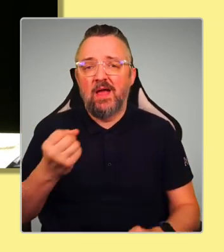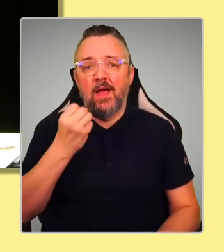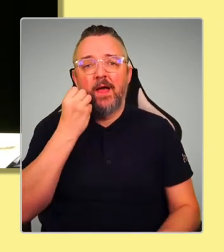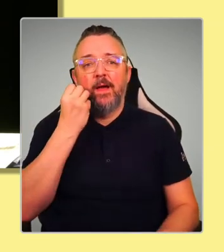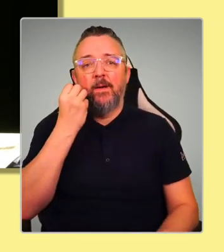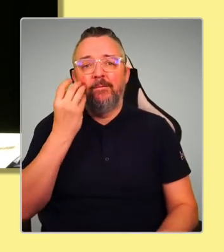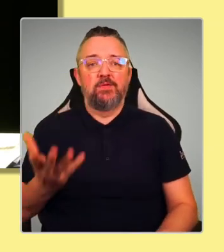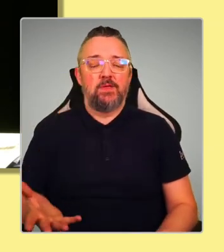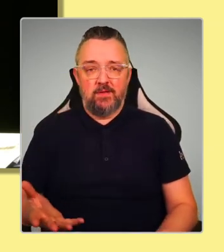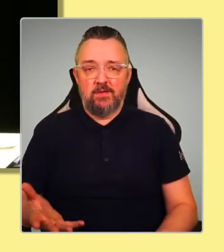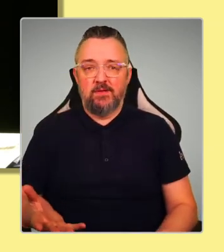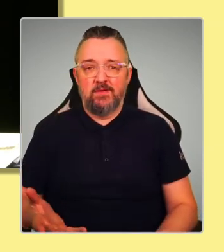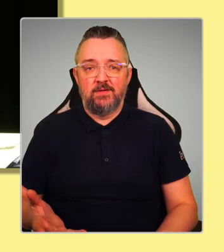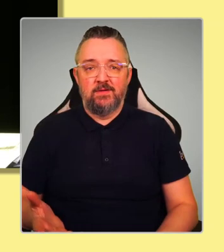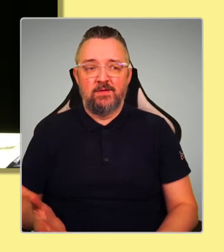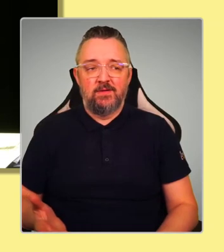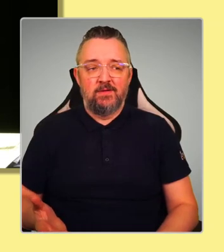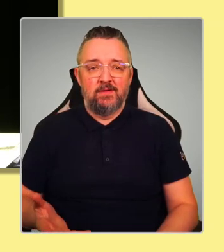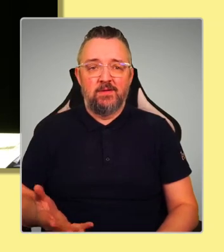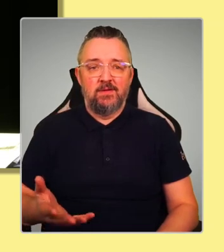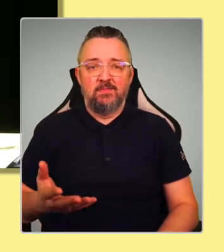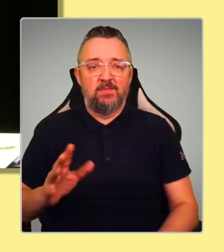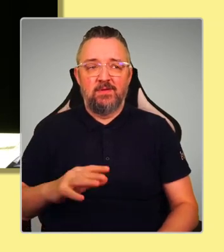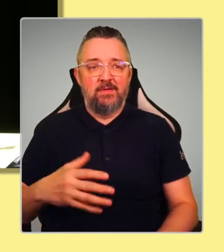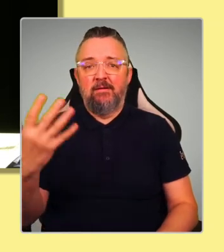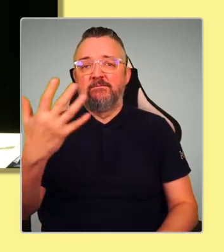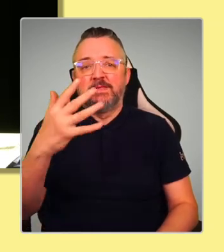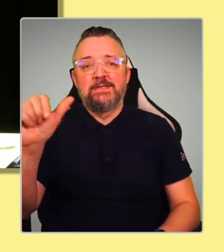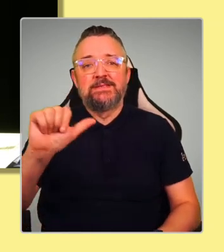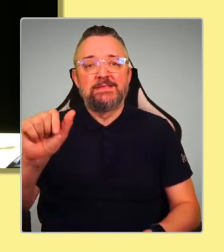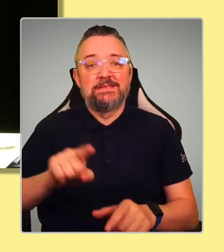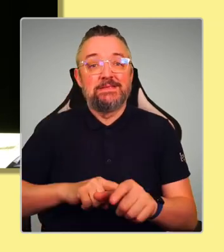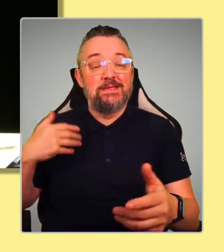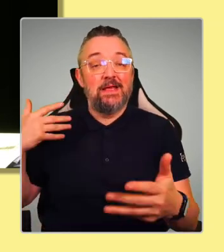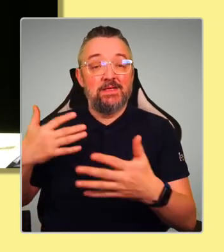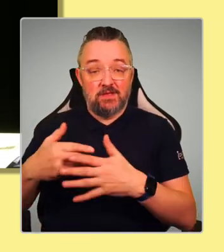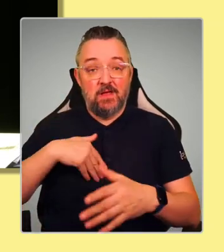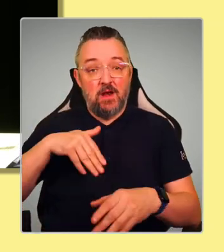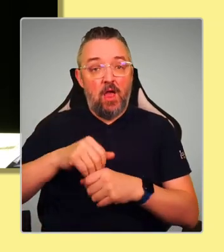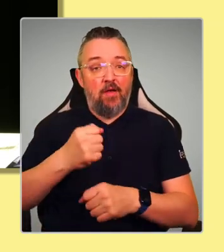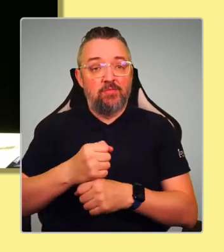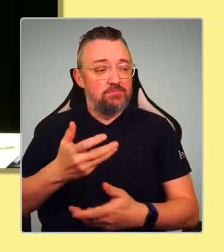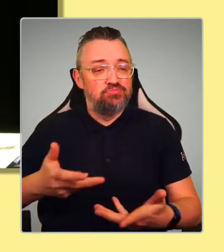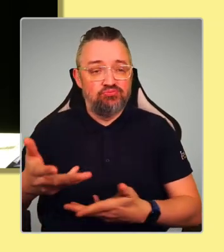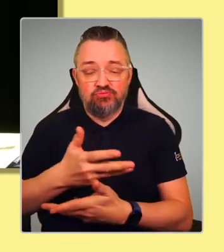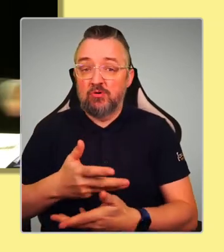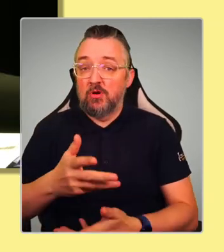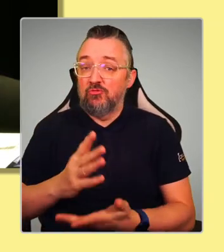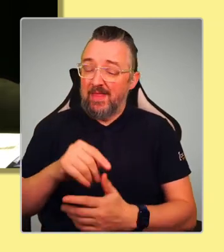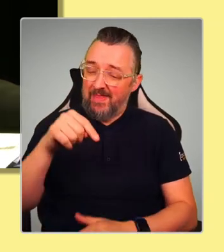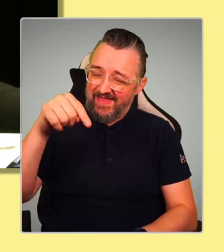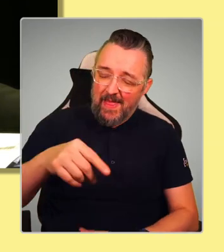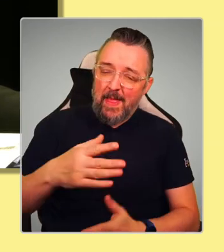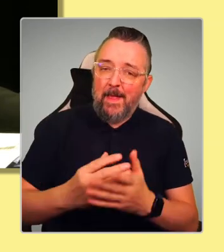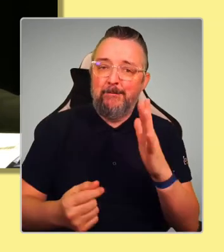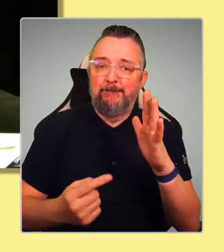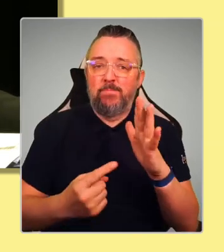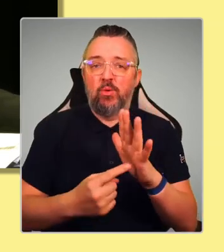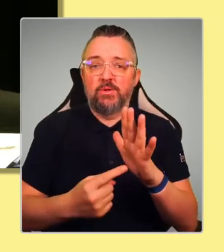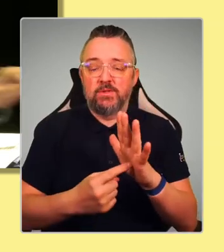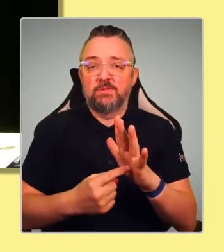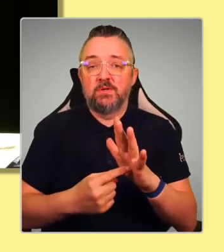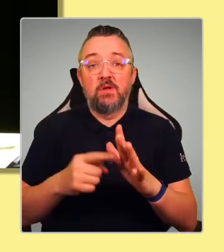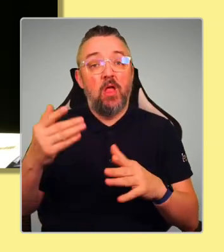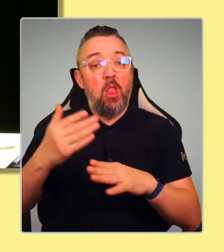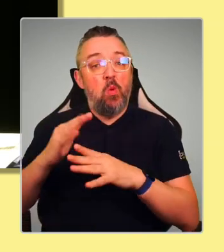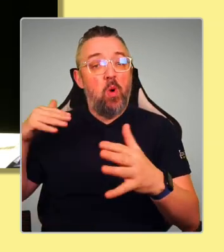15, almost 16 years that we've been in government. So it's so important that we don't undo all of that good work.